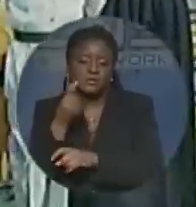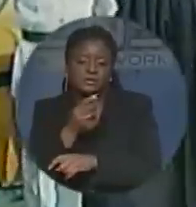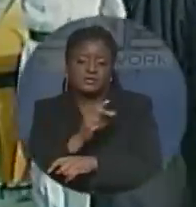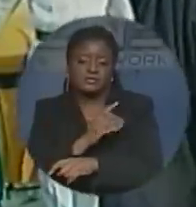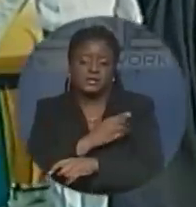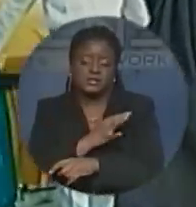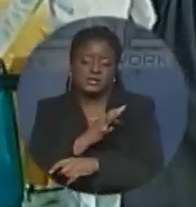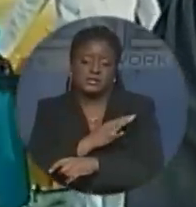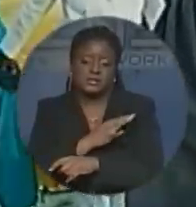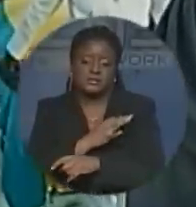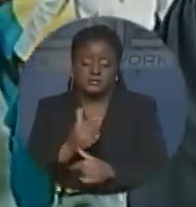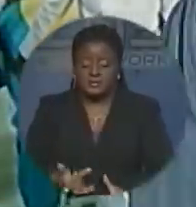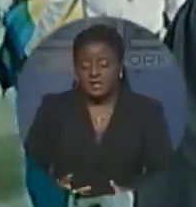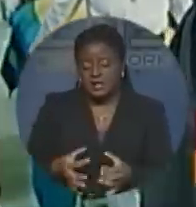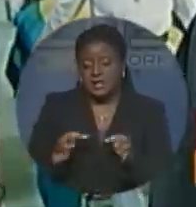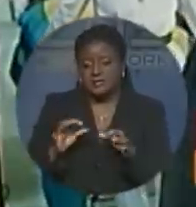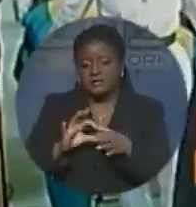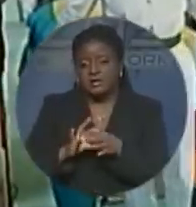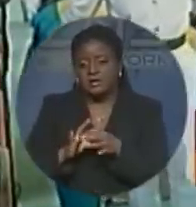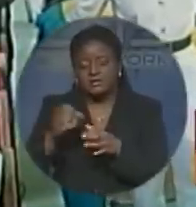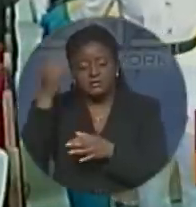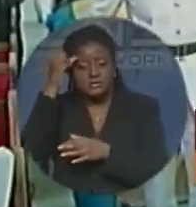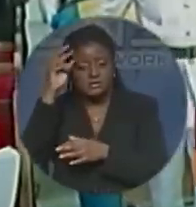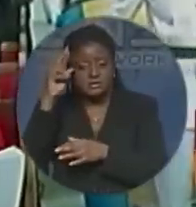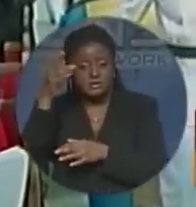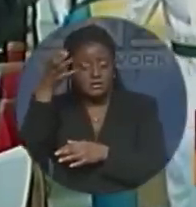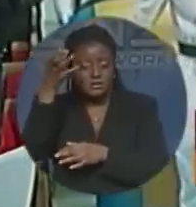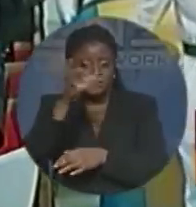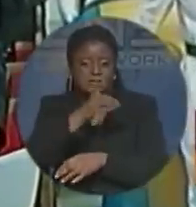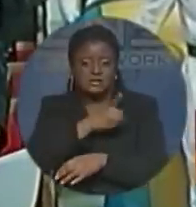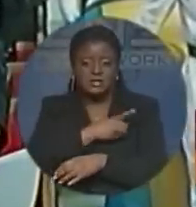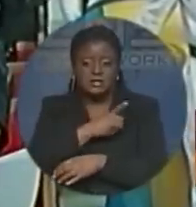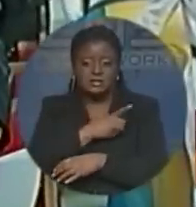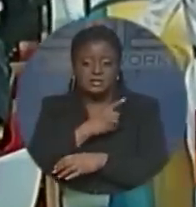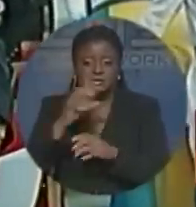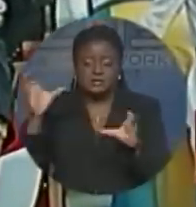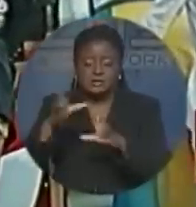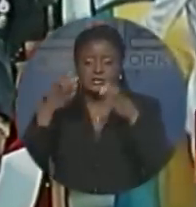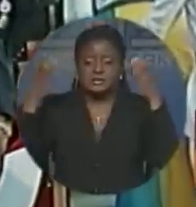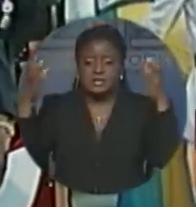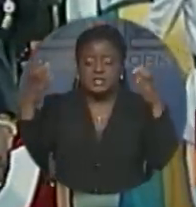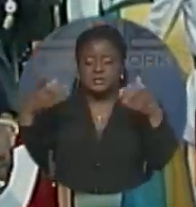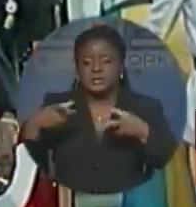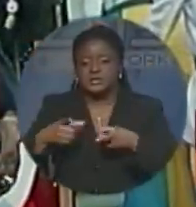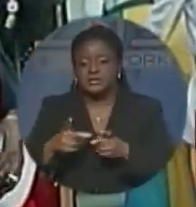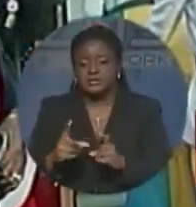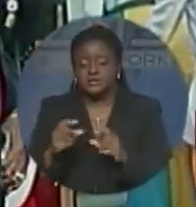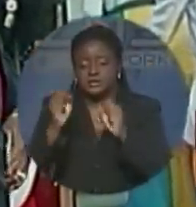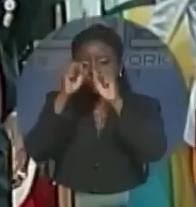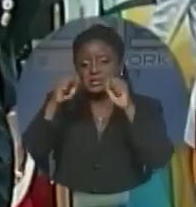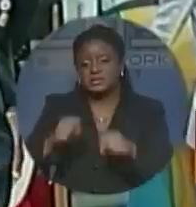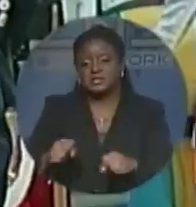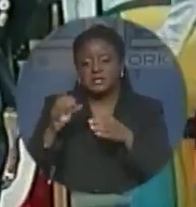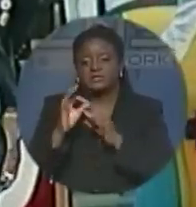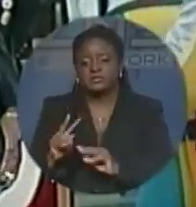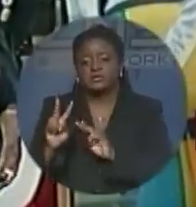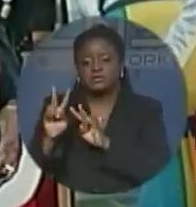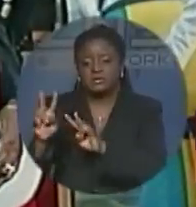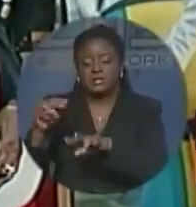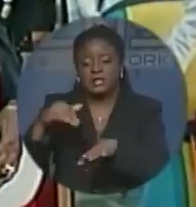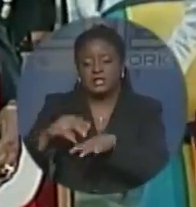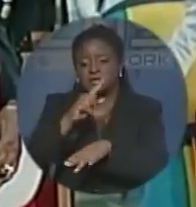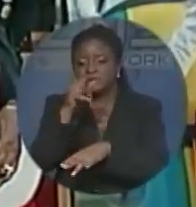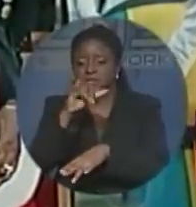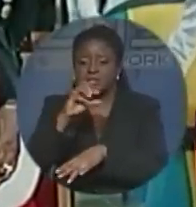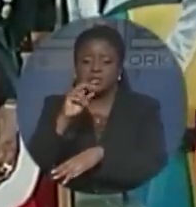The life of Sir Clifford Darling, former Governor-General of the Bahamas, was celebrated during a state funeral at the Zion Baptist Church.